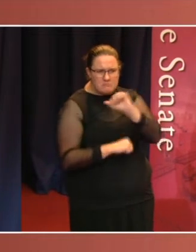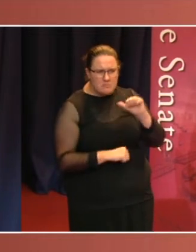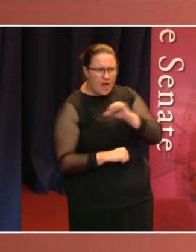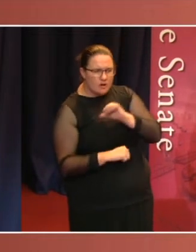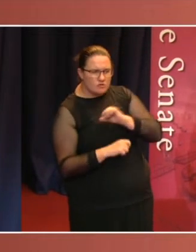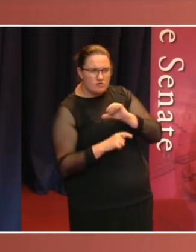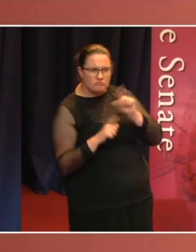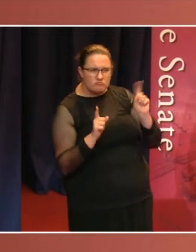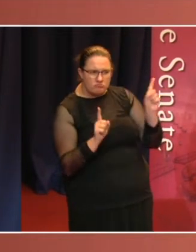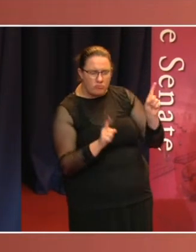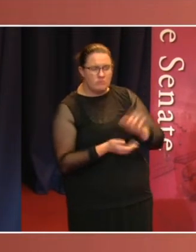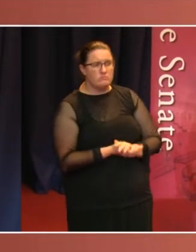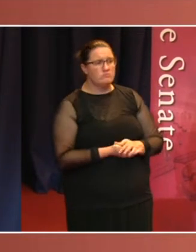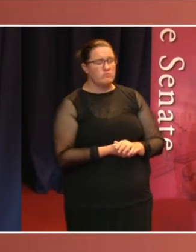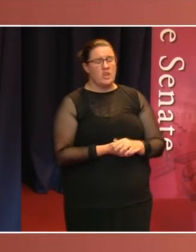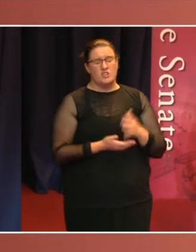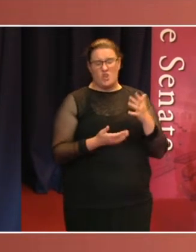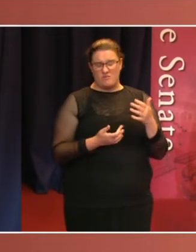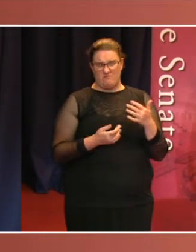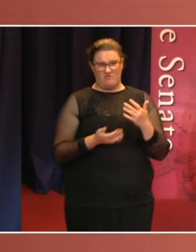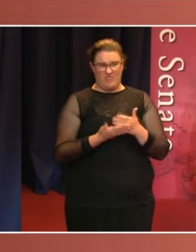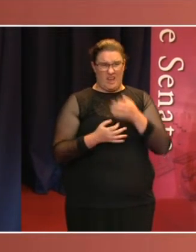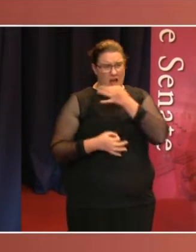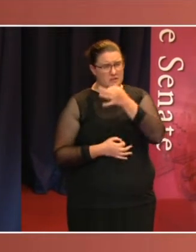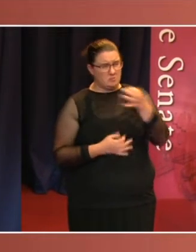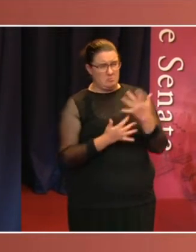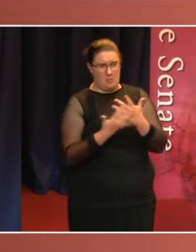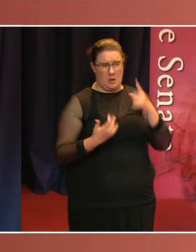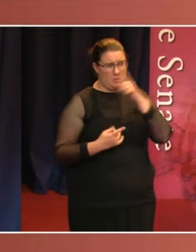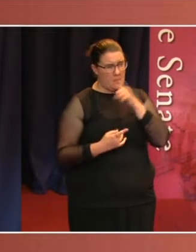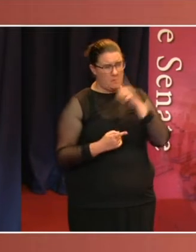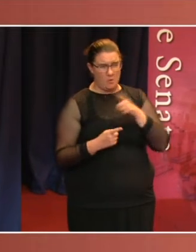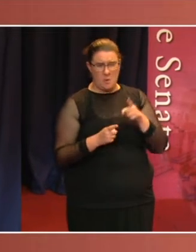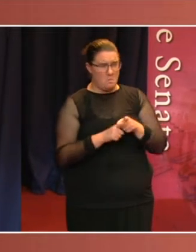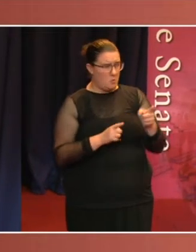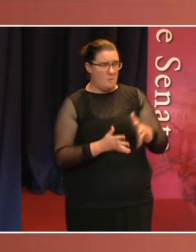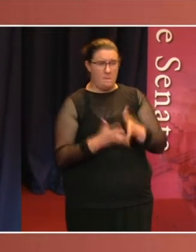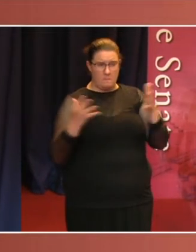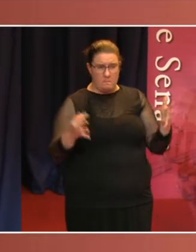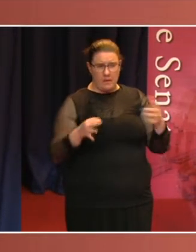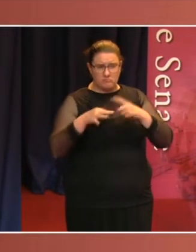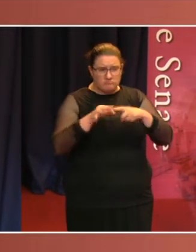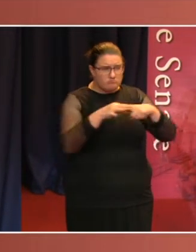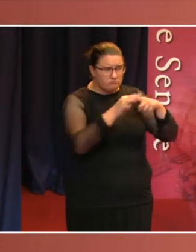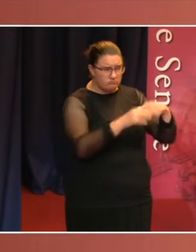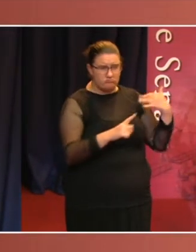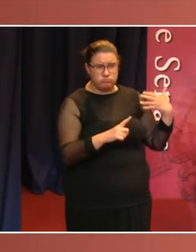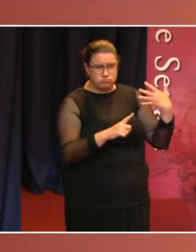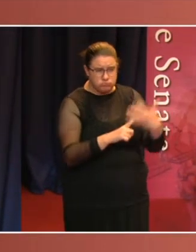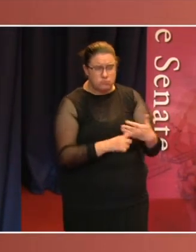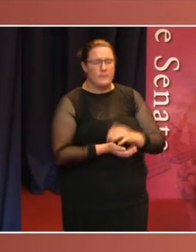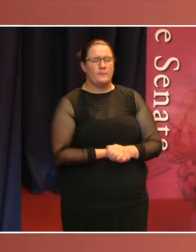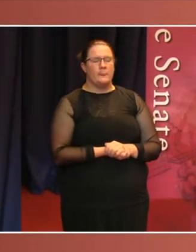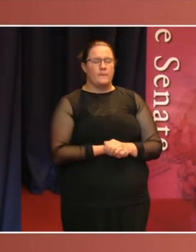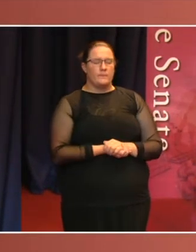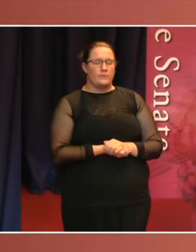the largest and most comprehensive poll ever taken of its kind. However, that does not mean